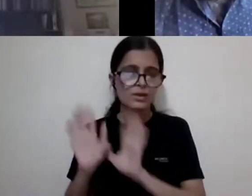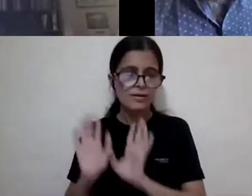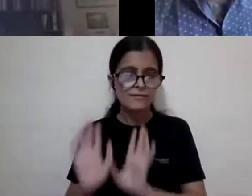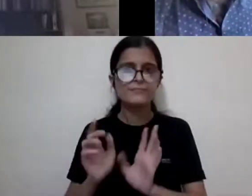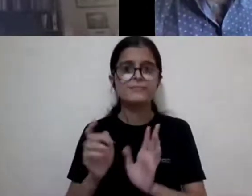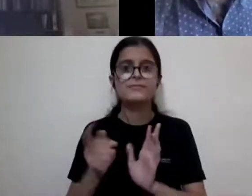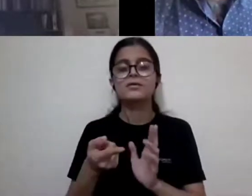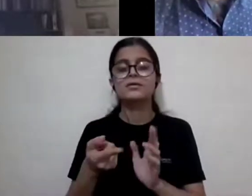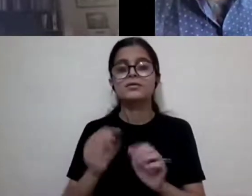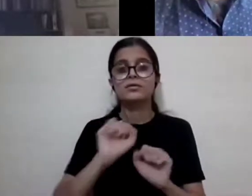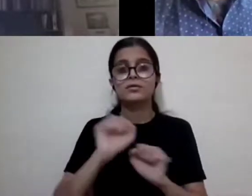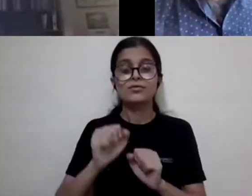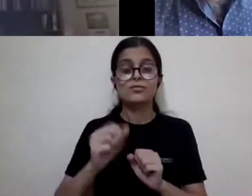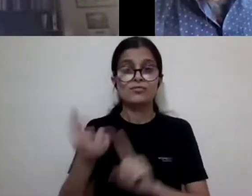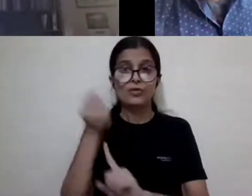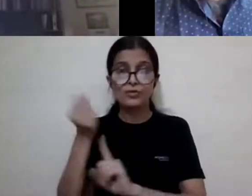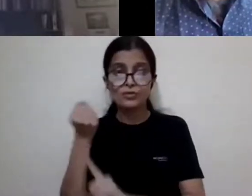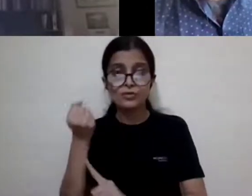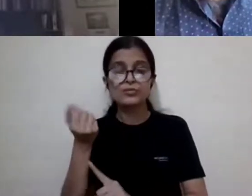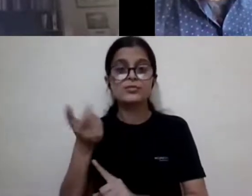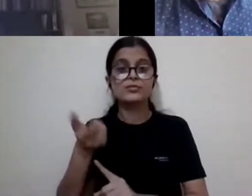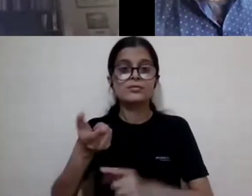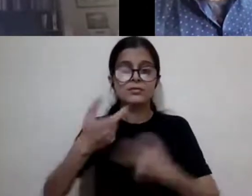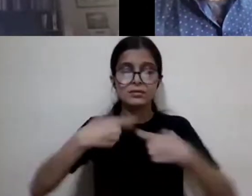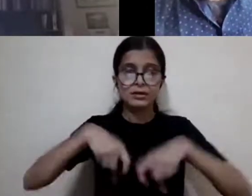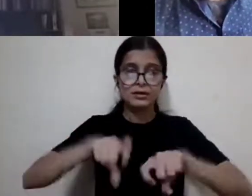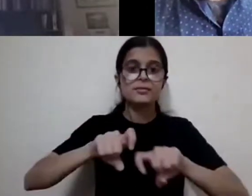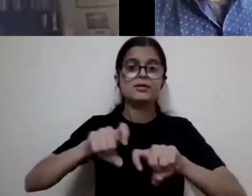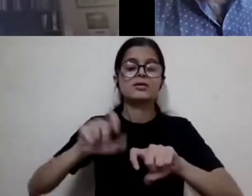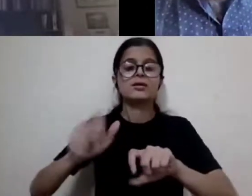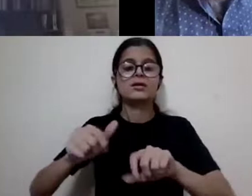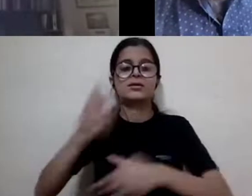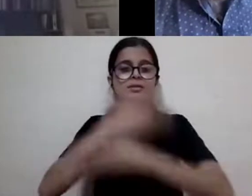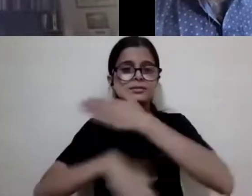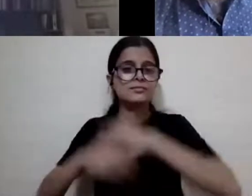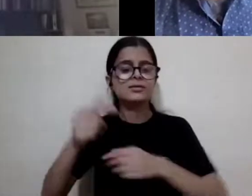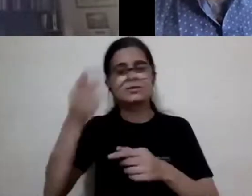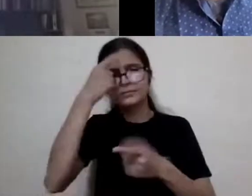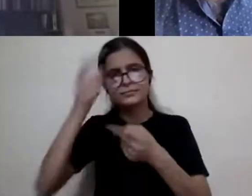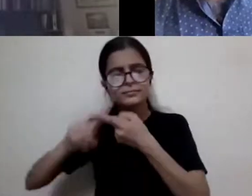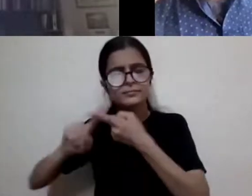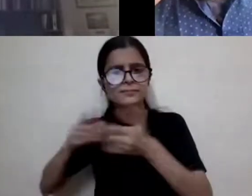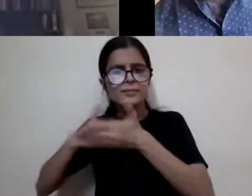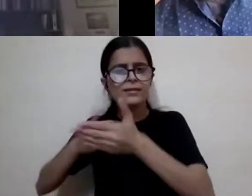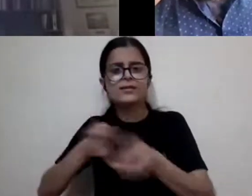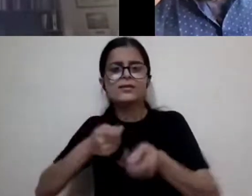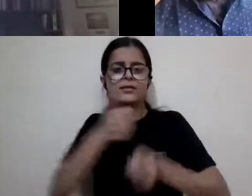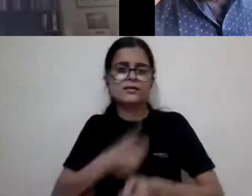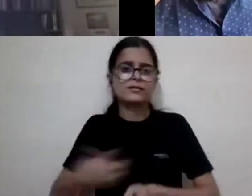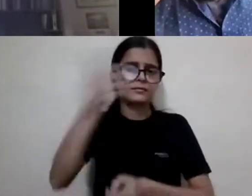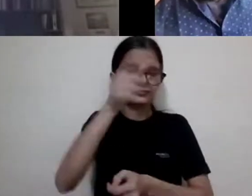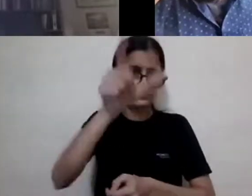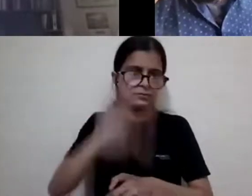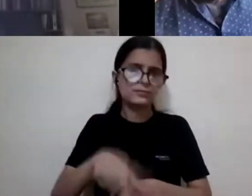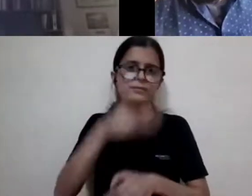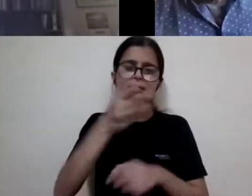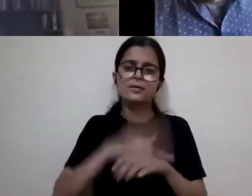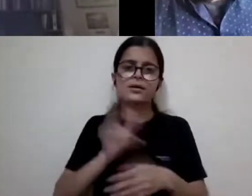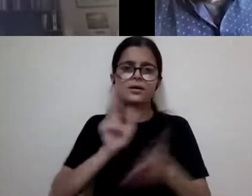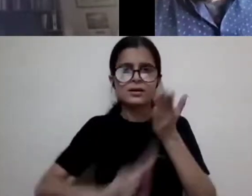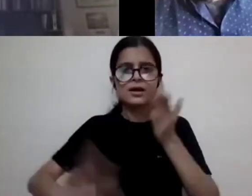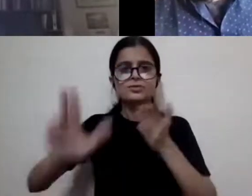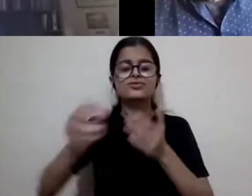Modern Language Association's Committee on Disability Issues in the Profession, and has also been a commentator on national public